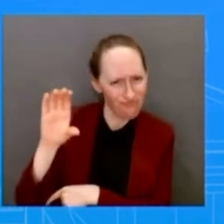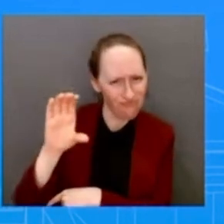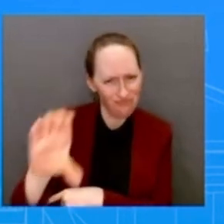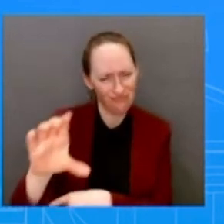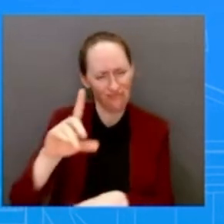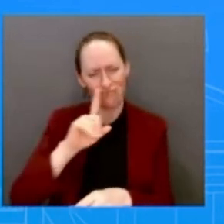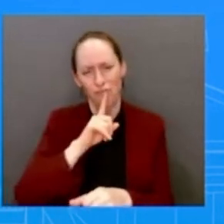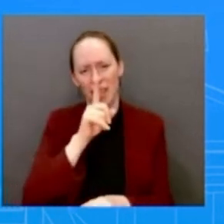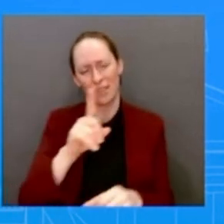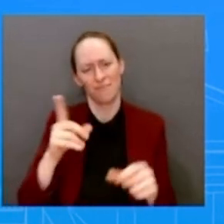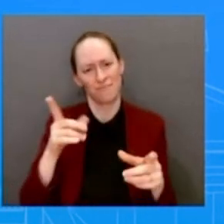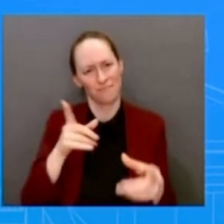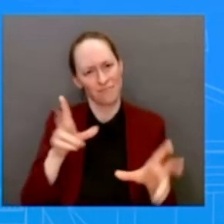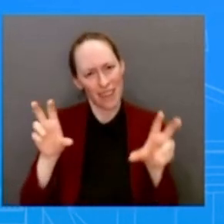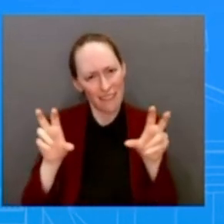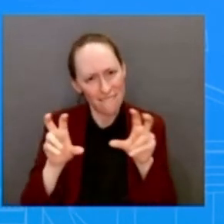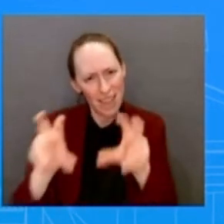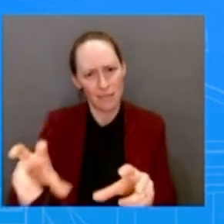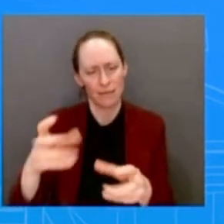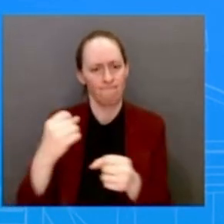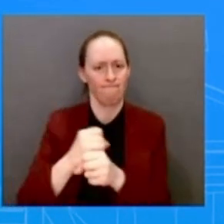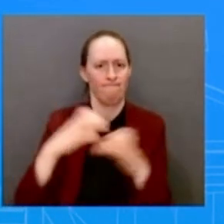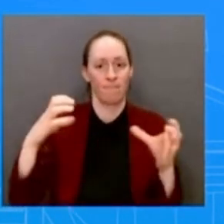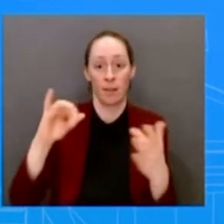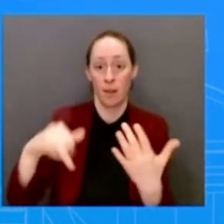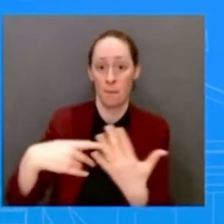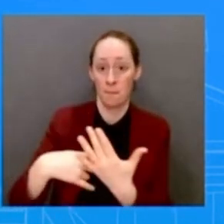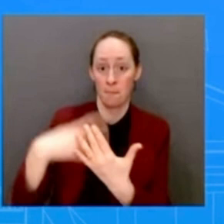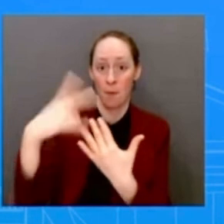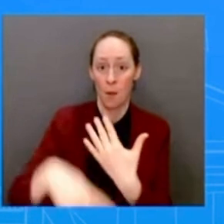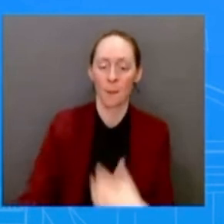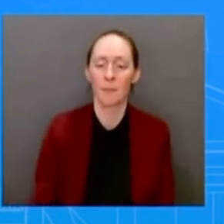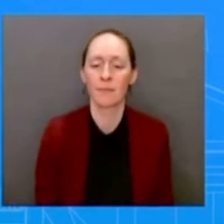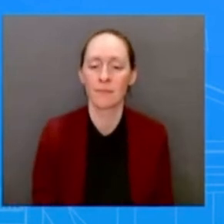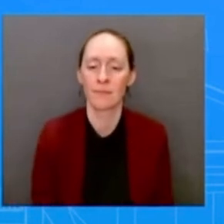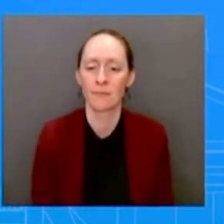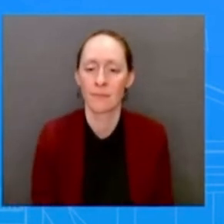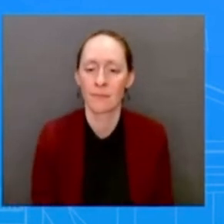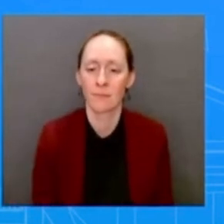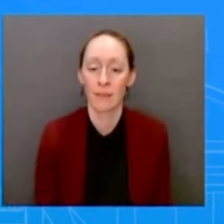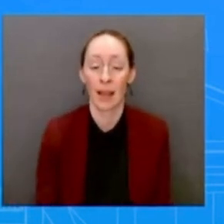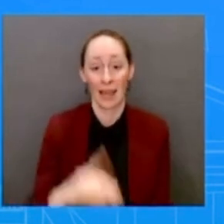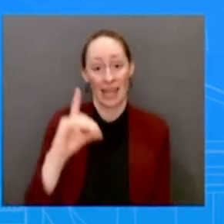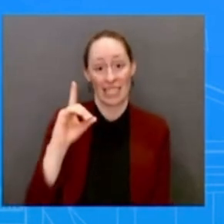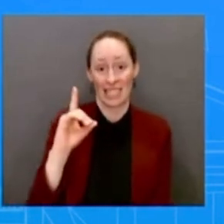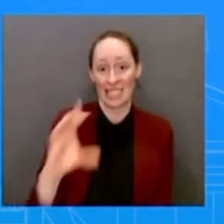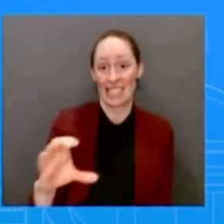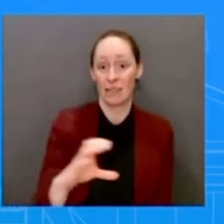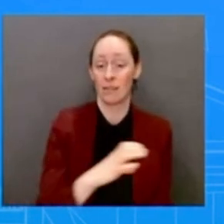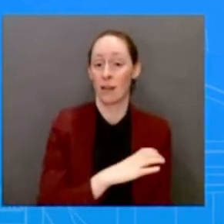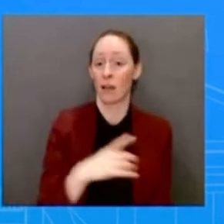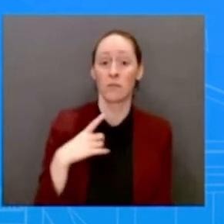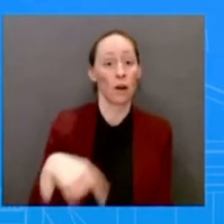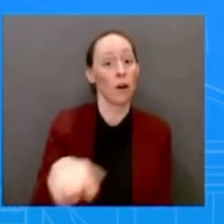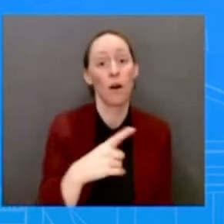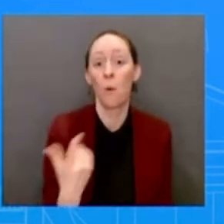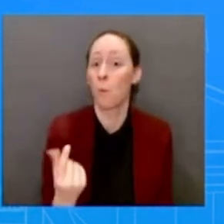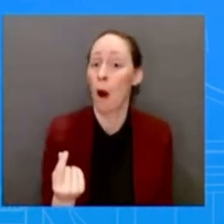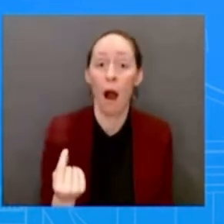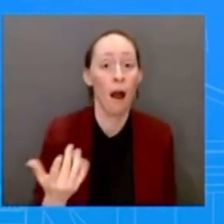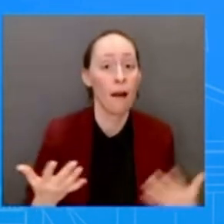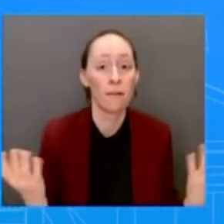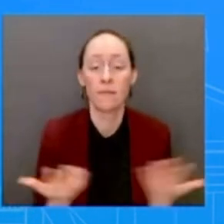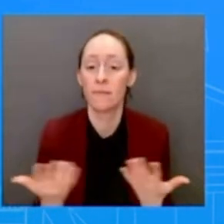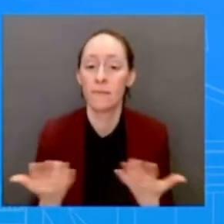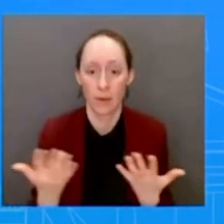we saw D.C. council put forth a piece of legislation. They're not a state. They went through